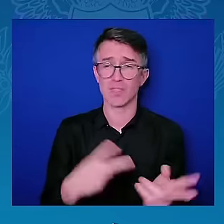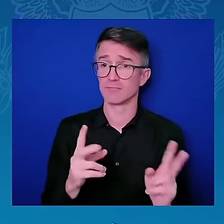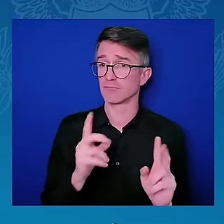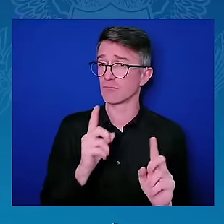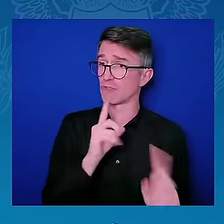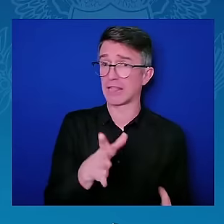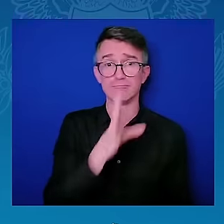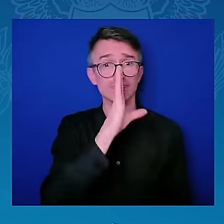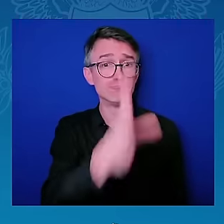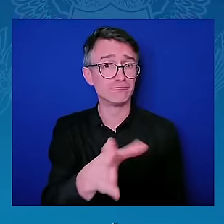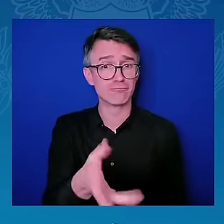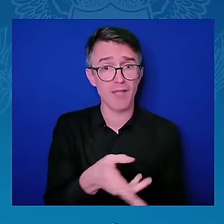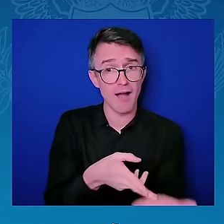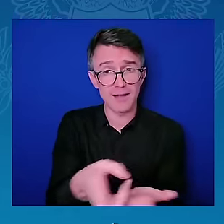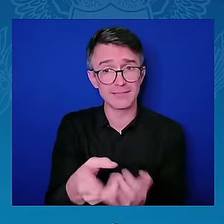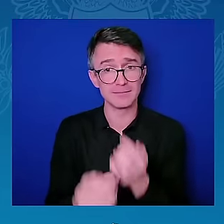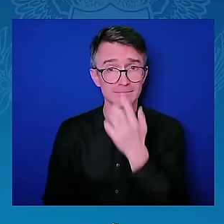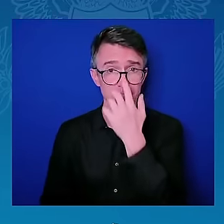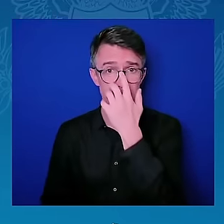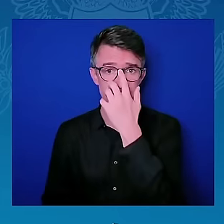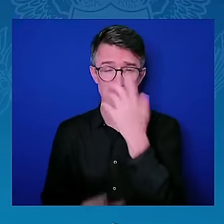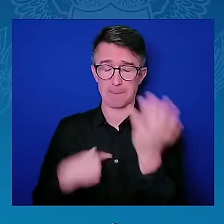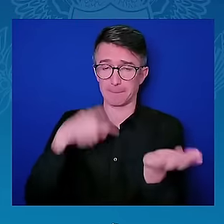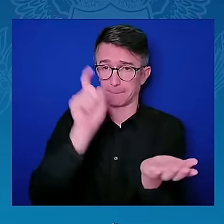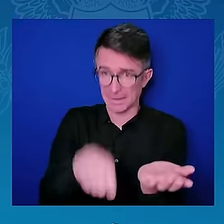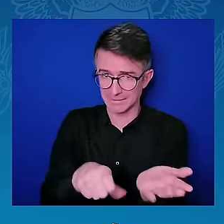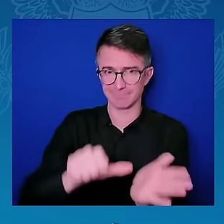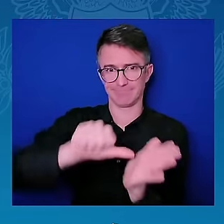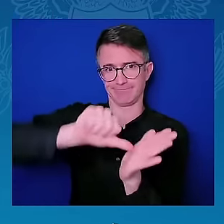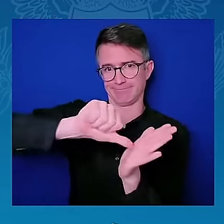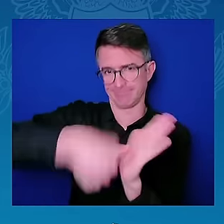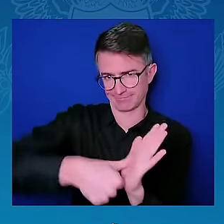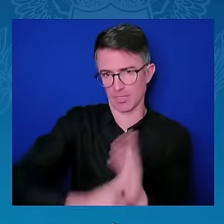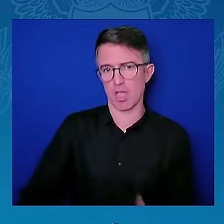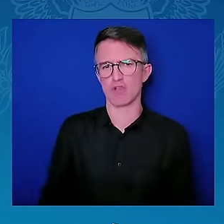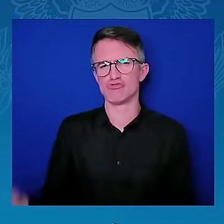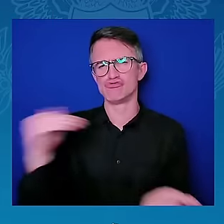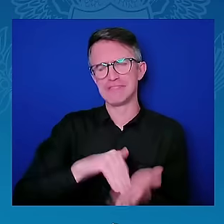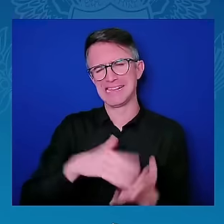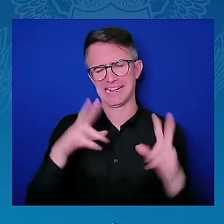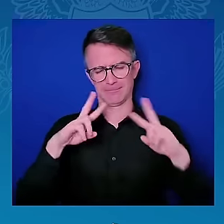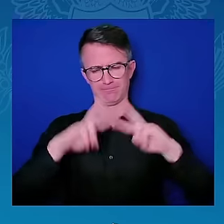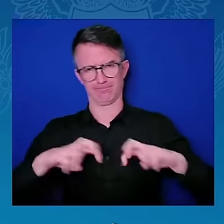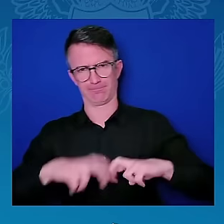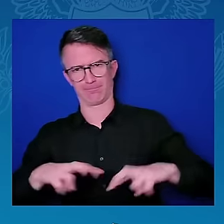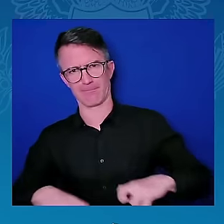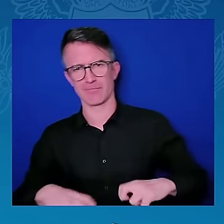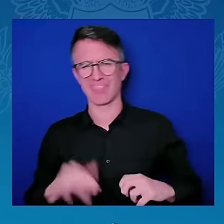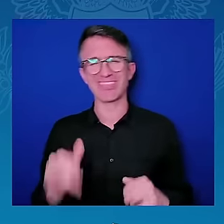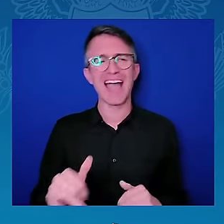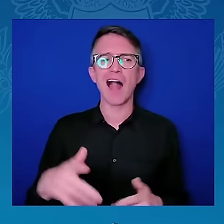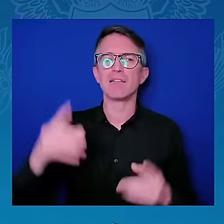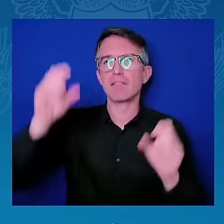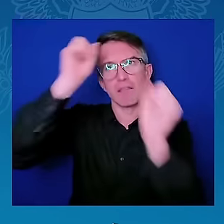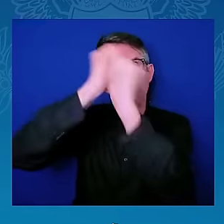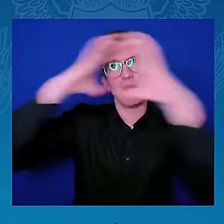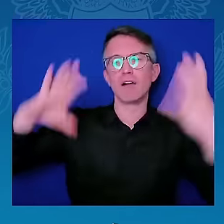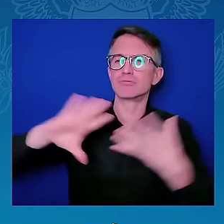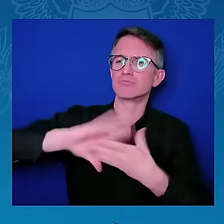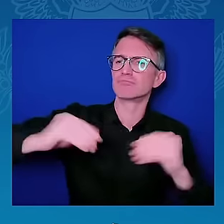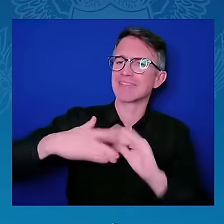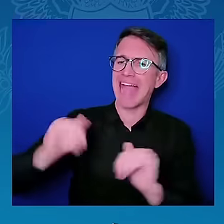the narrative around the relationship in a way that appreciates that ours, the role of the United States,